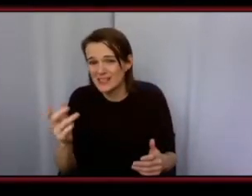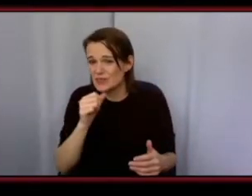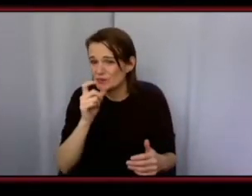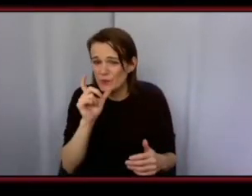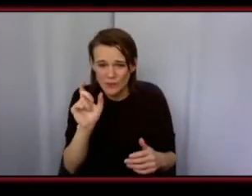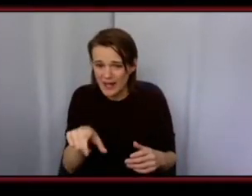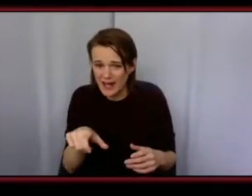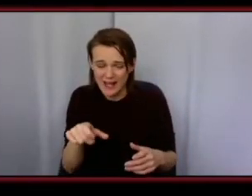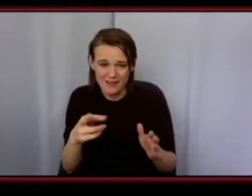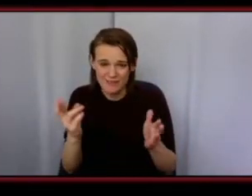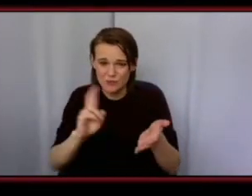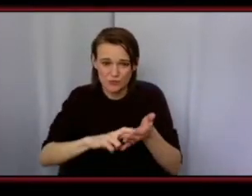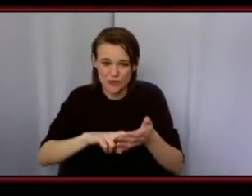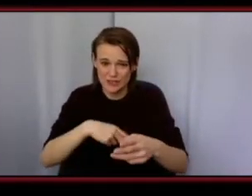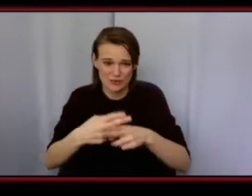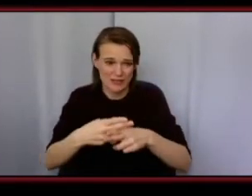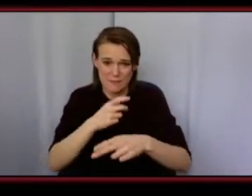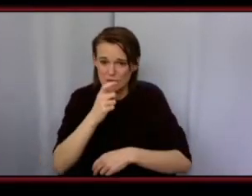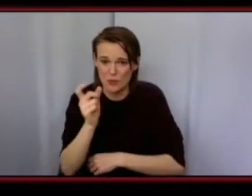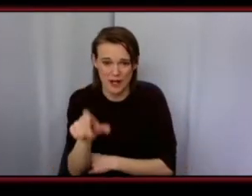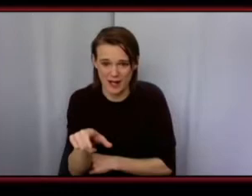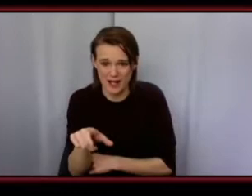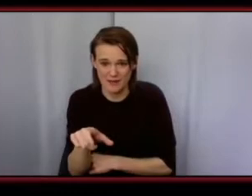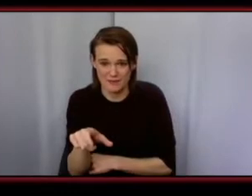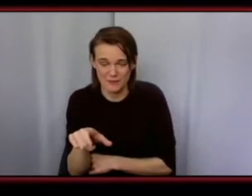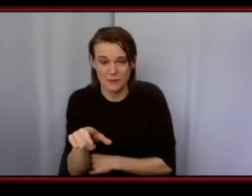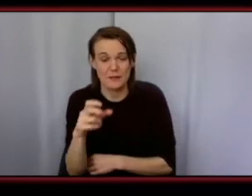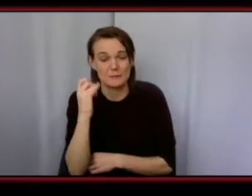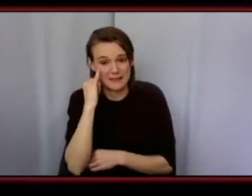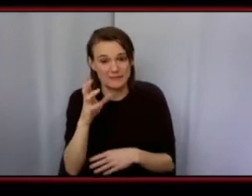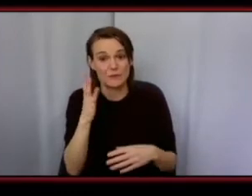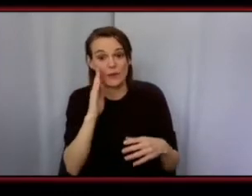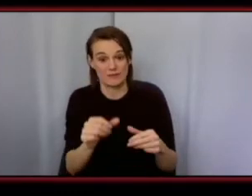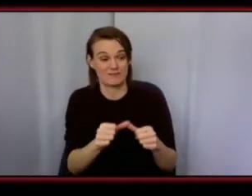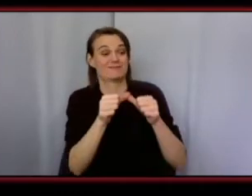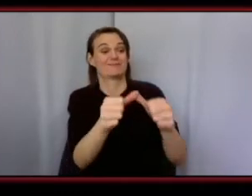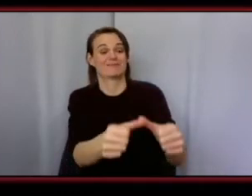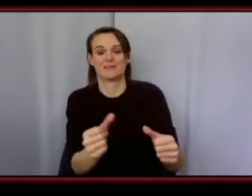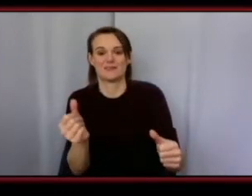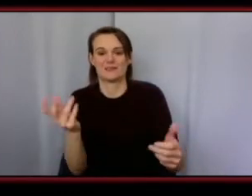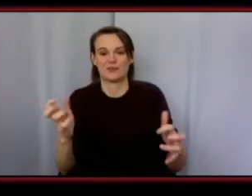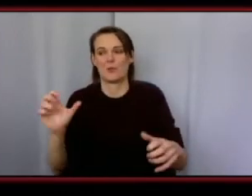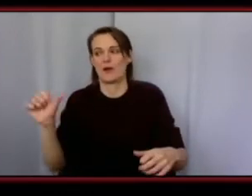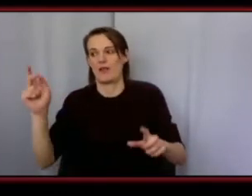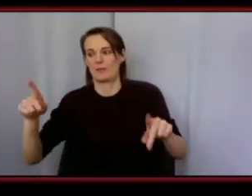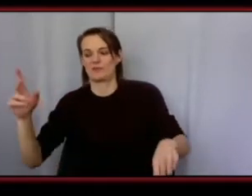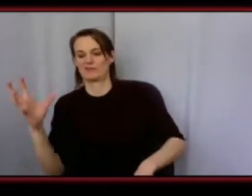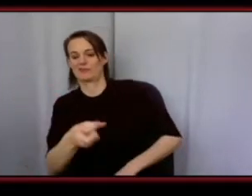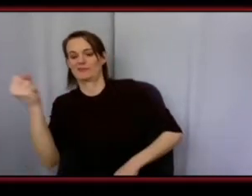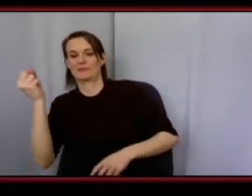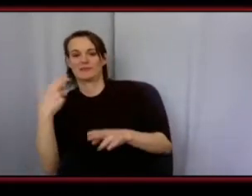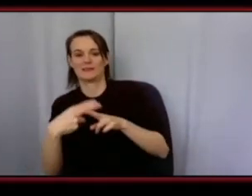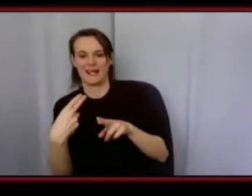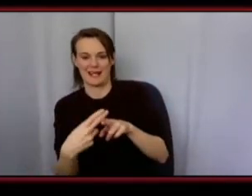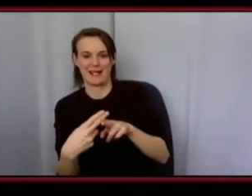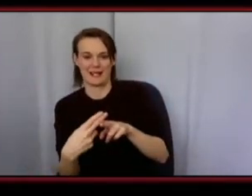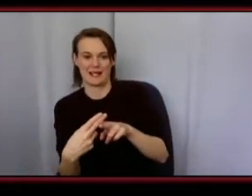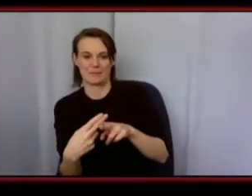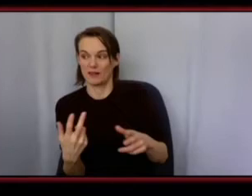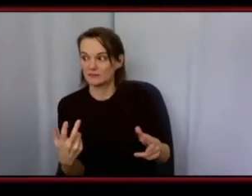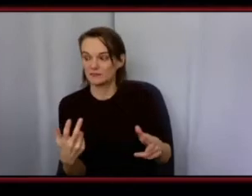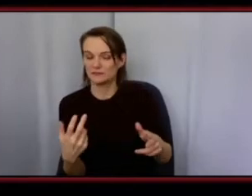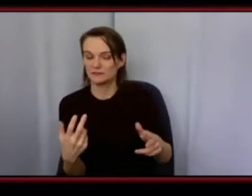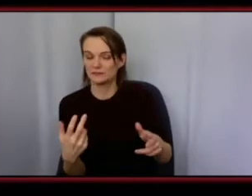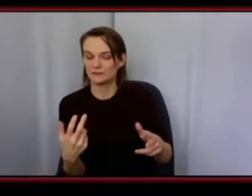it's just more for like if this is going to be a long-term thing you don't want someone else registering your business name and you know you can no longer use it so for me